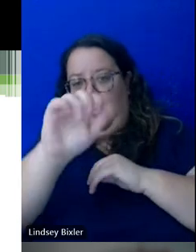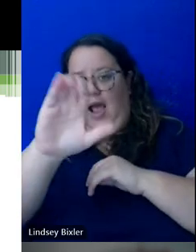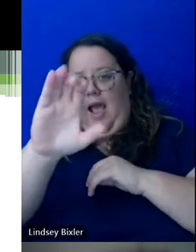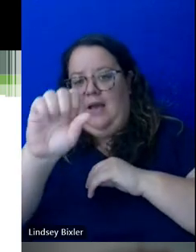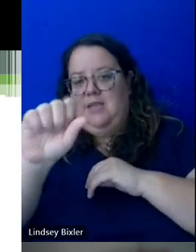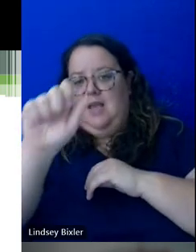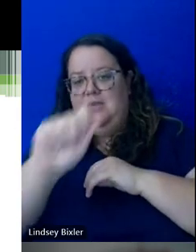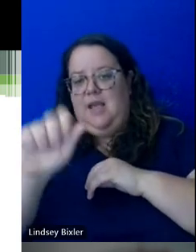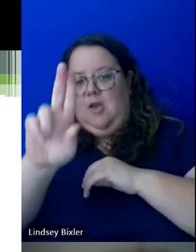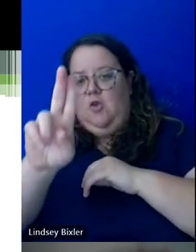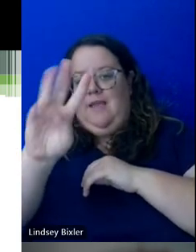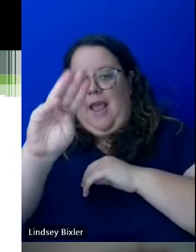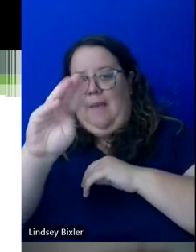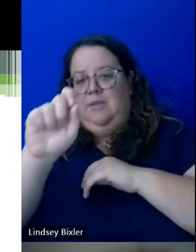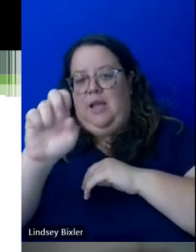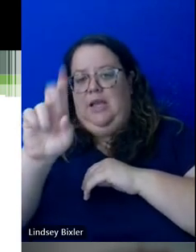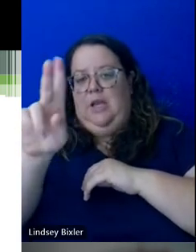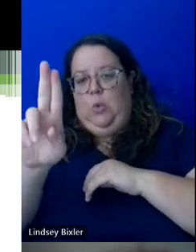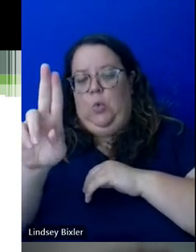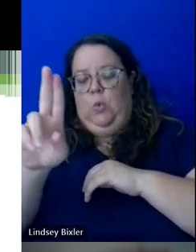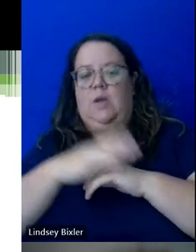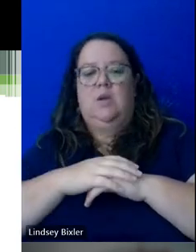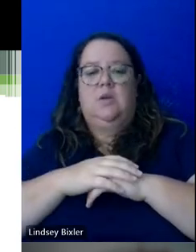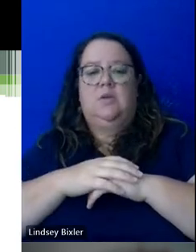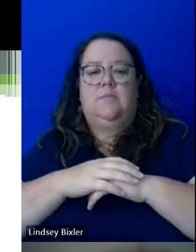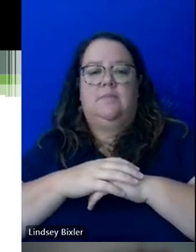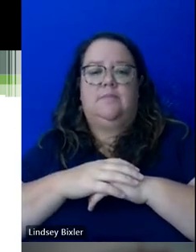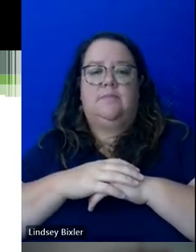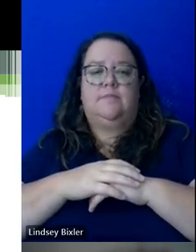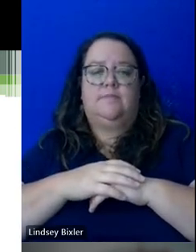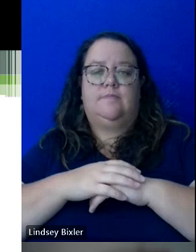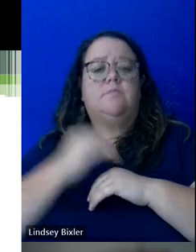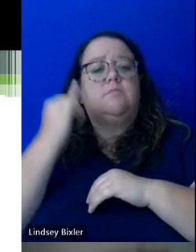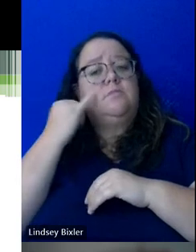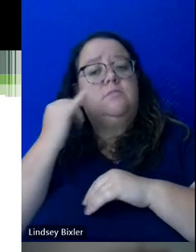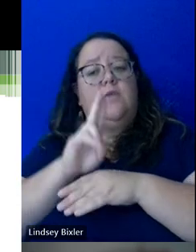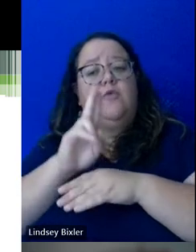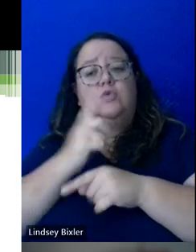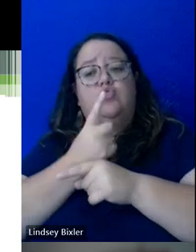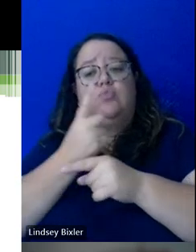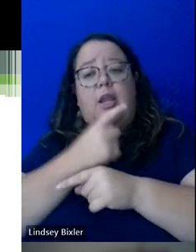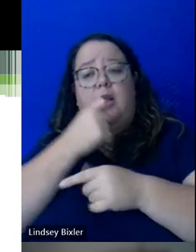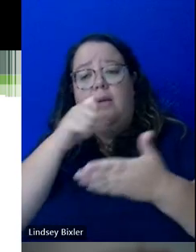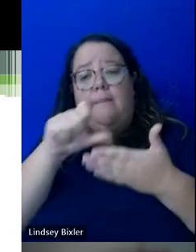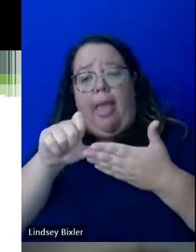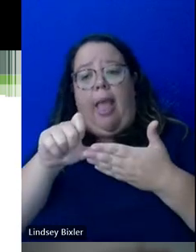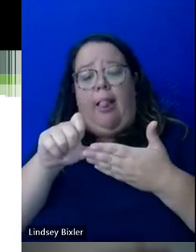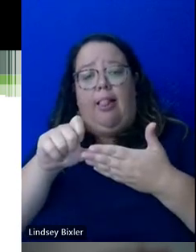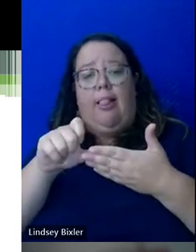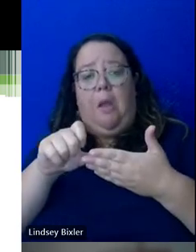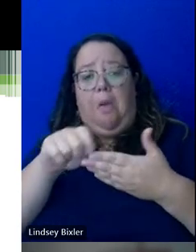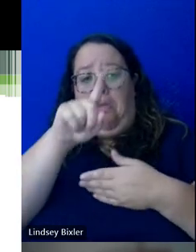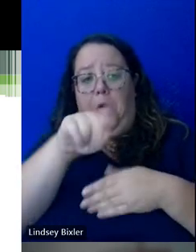UVM.edu. You can also send it, if you're using regular U.S. mail, you can send it to our mailing address.